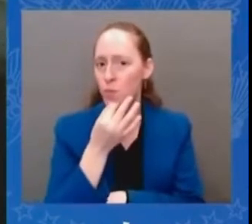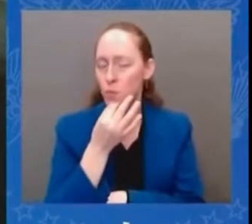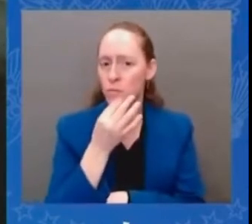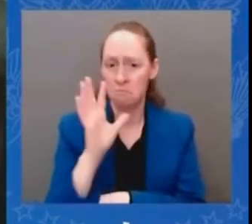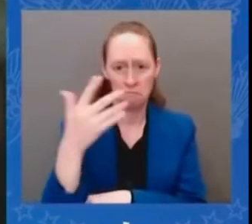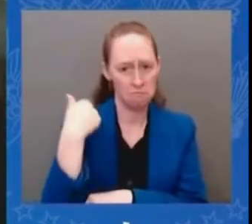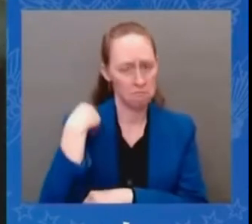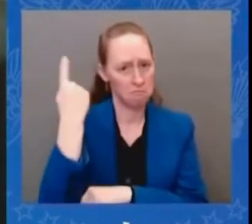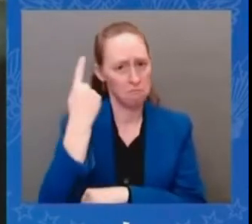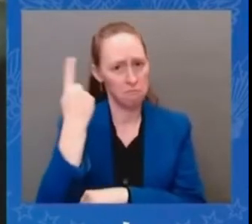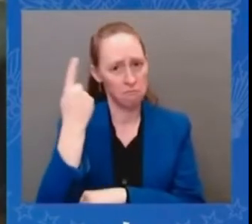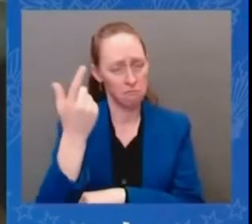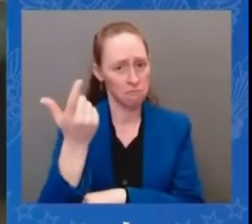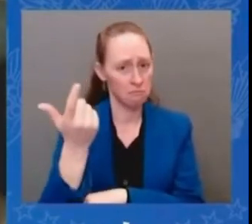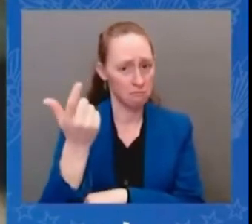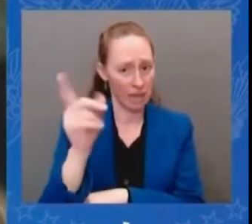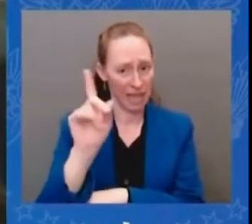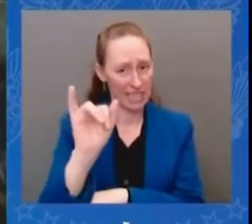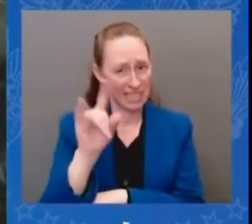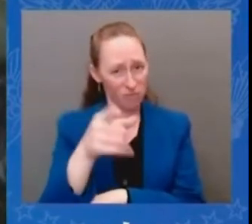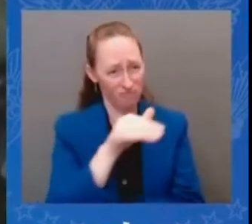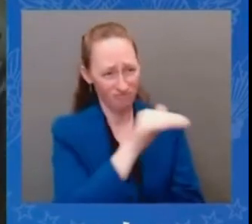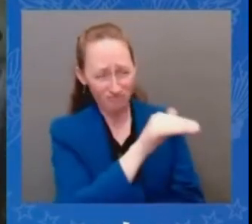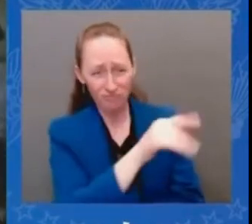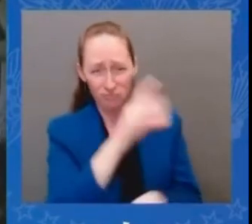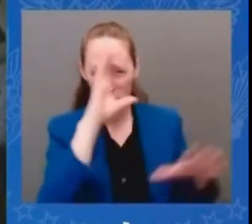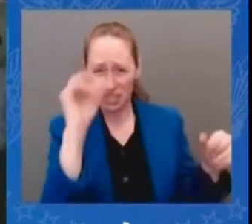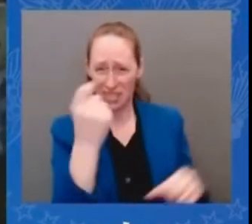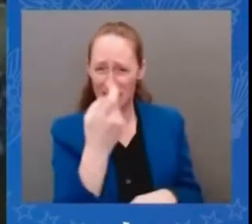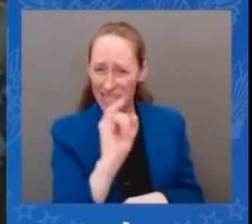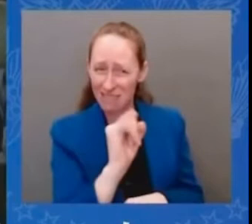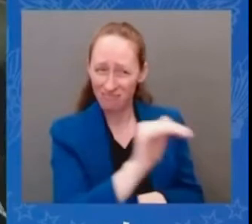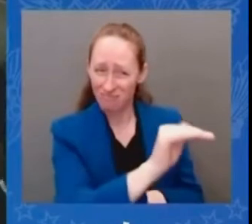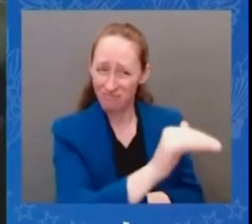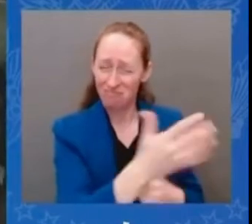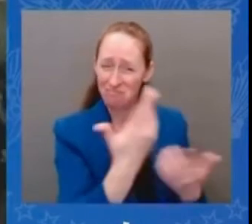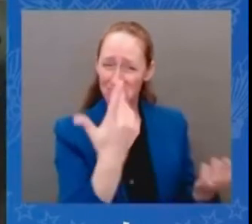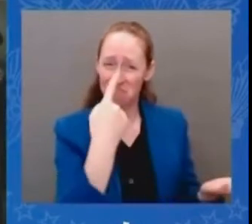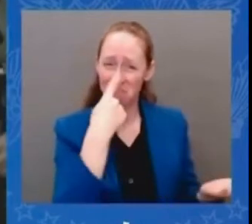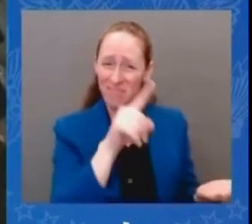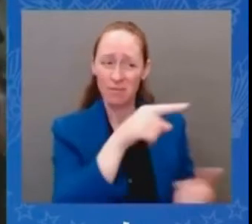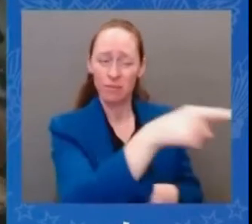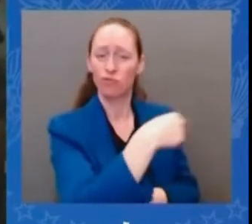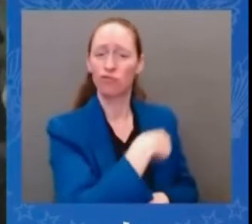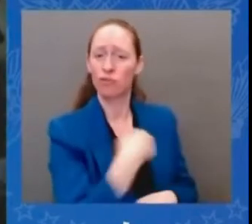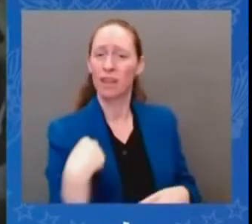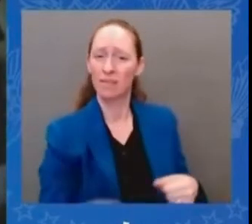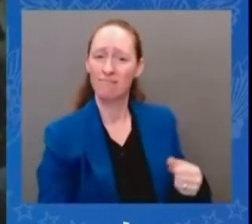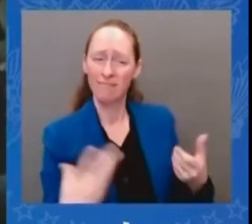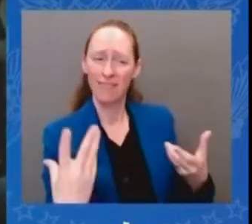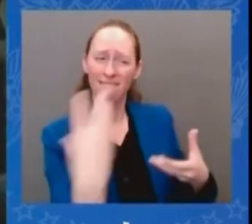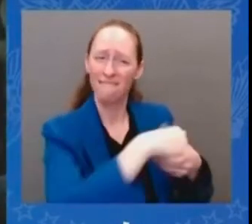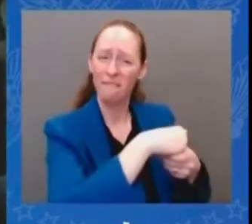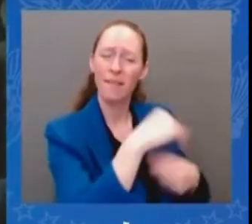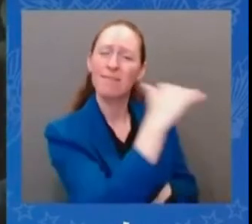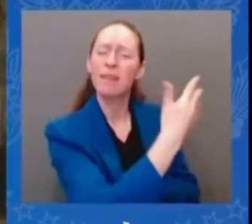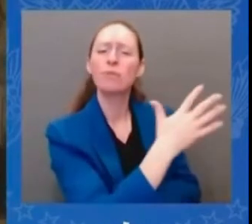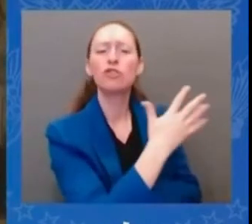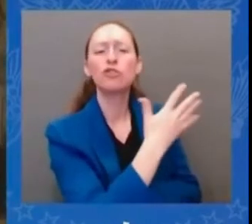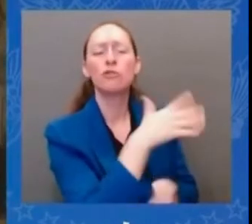talk north korea out of conducting such tests and what are the repercussions for u.s chinese relations if a test goes forward